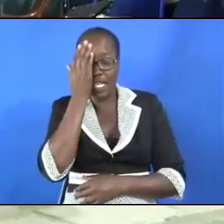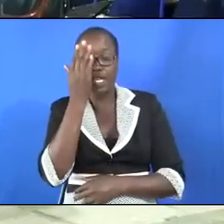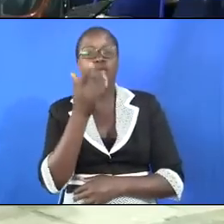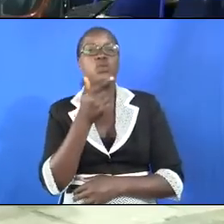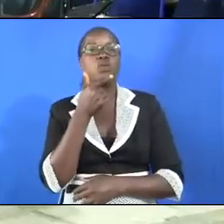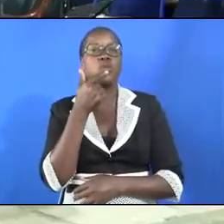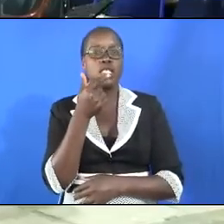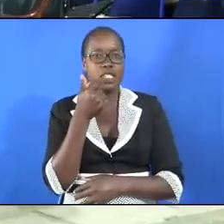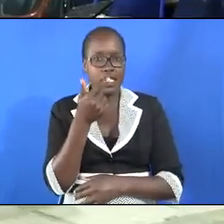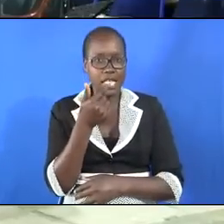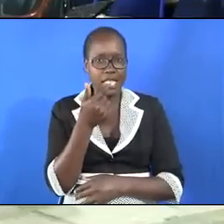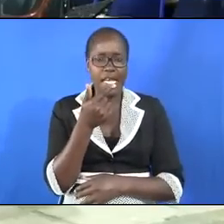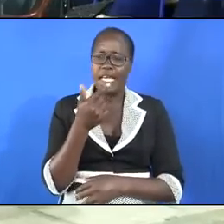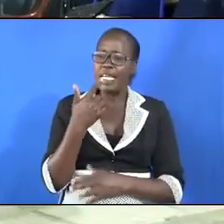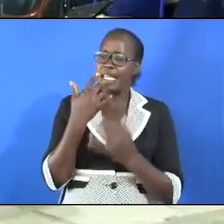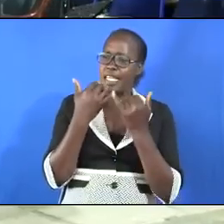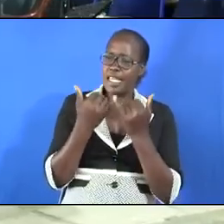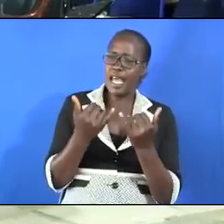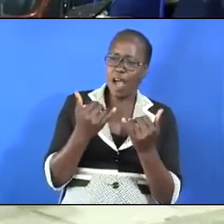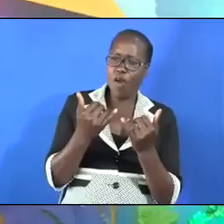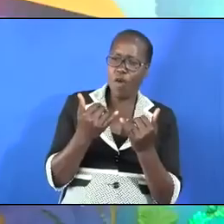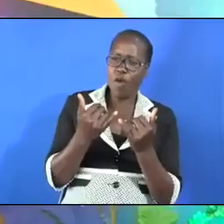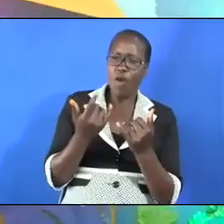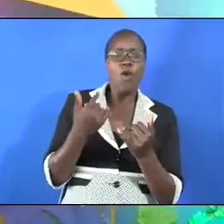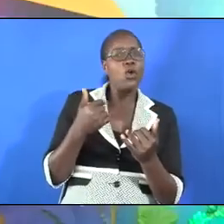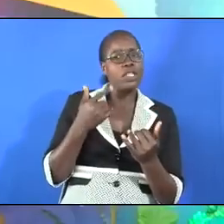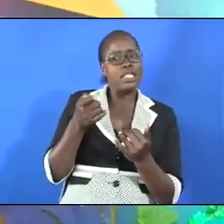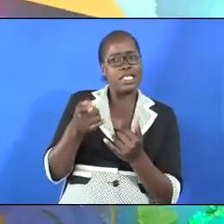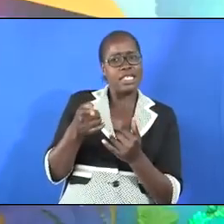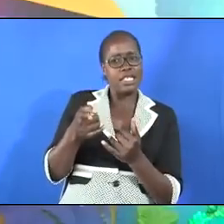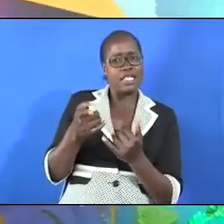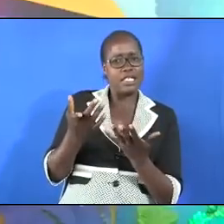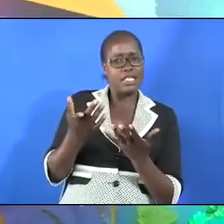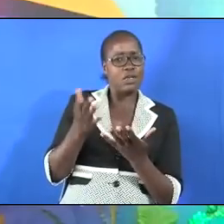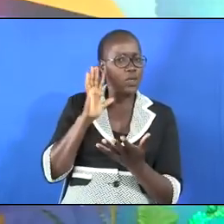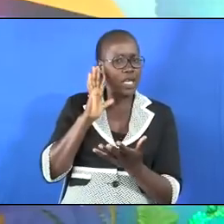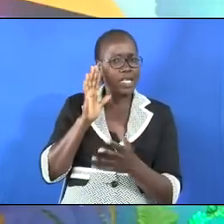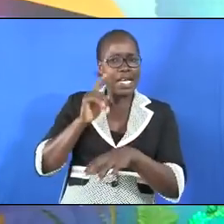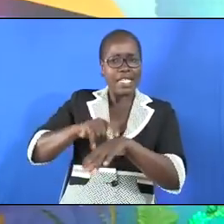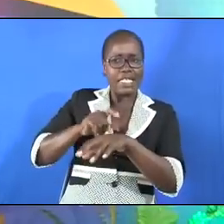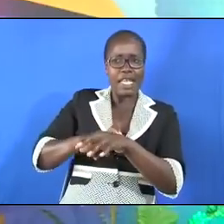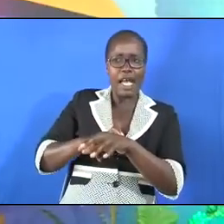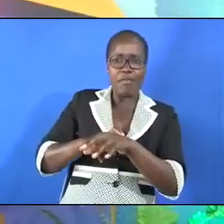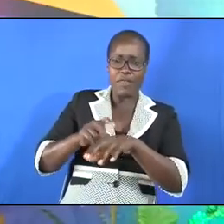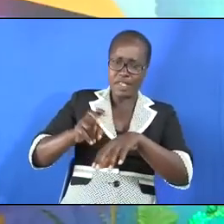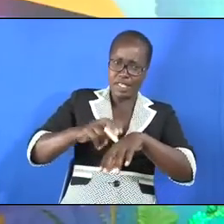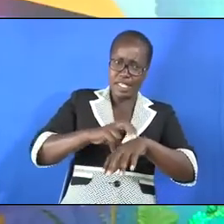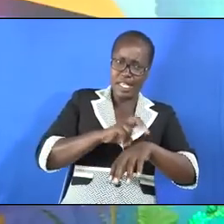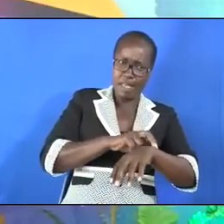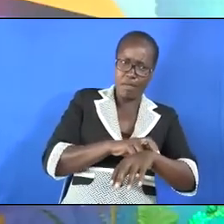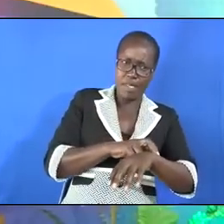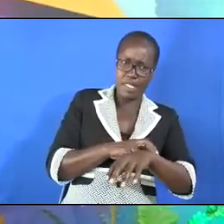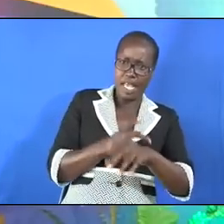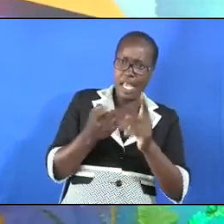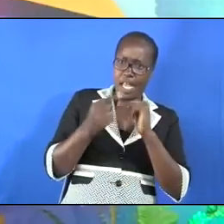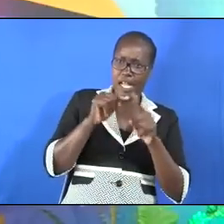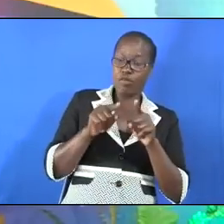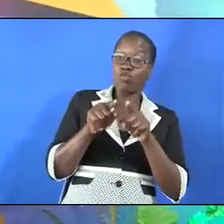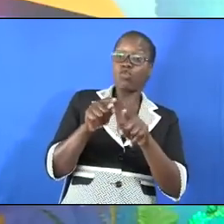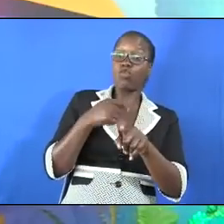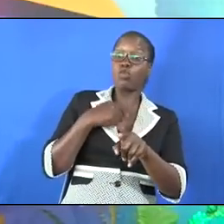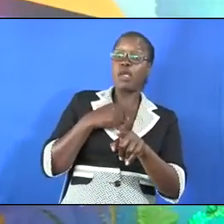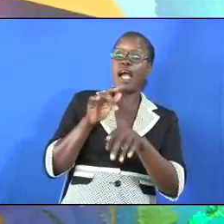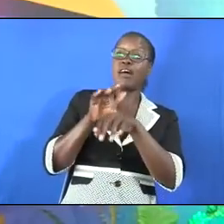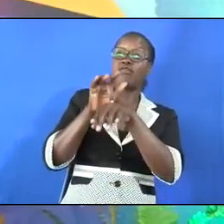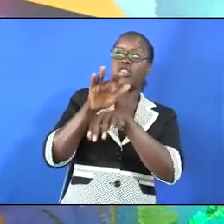said, now be advised, when this letter comes to you, that I have